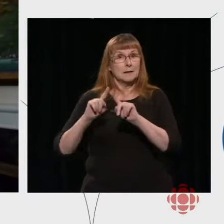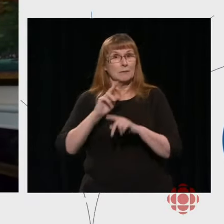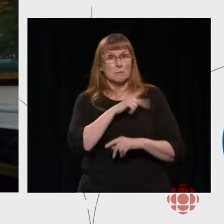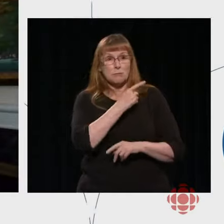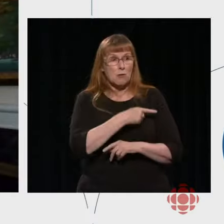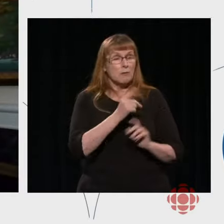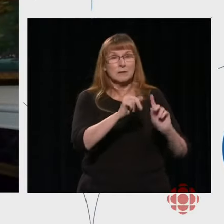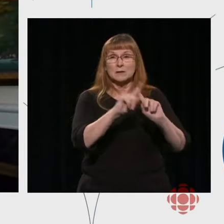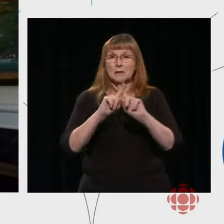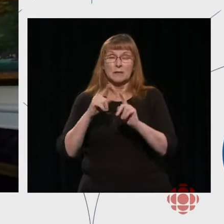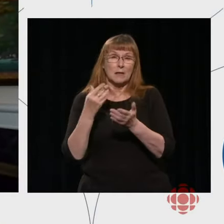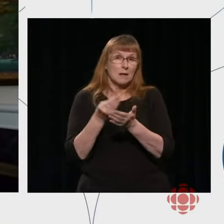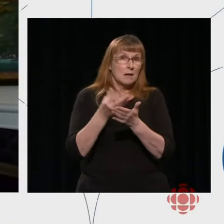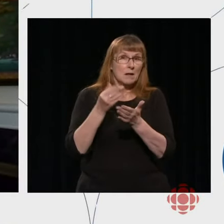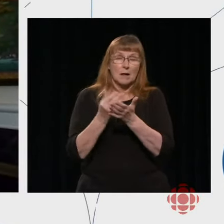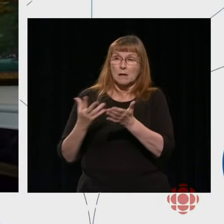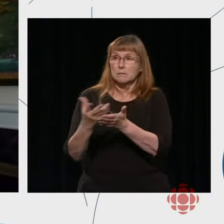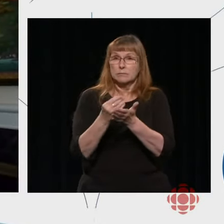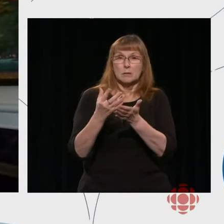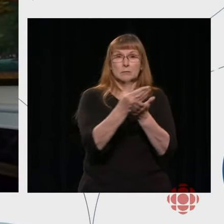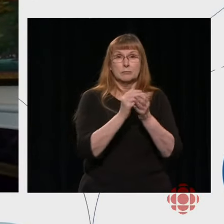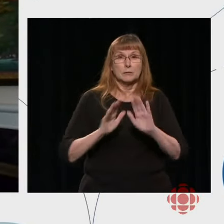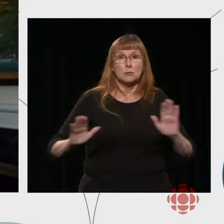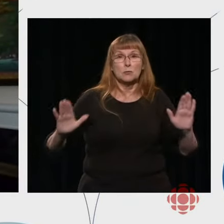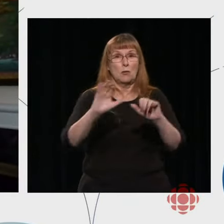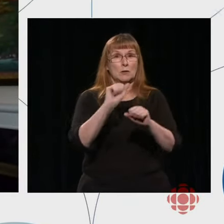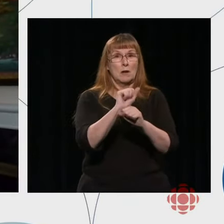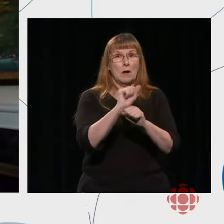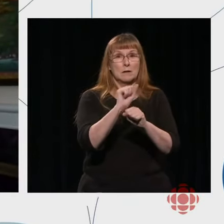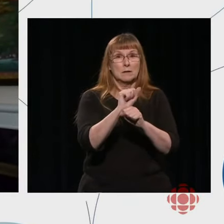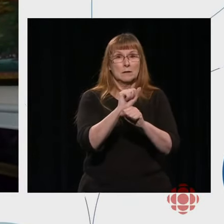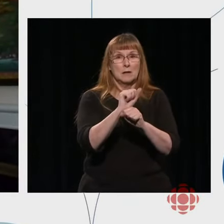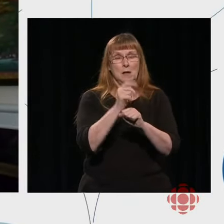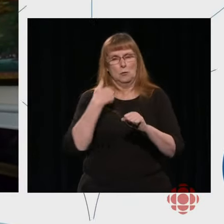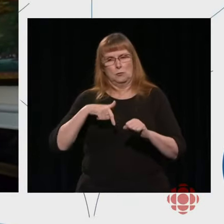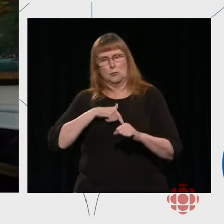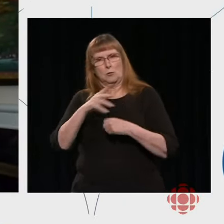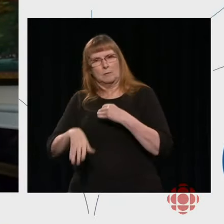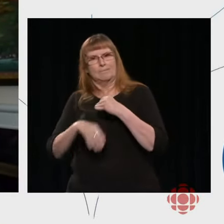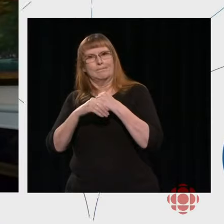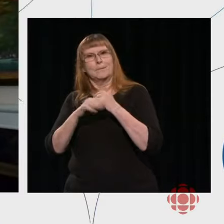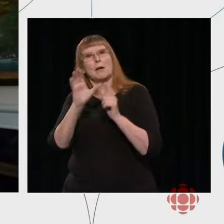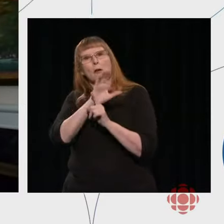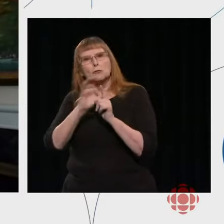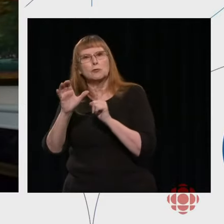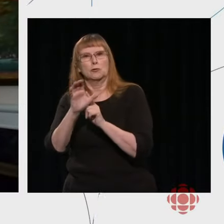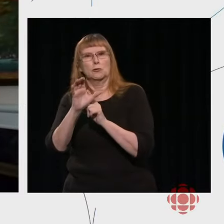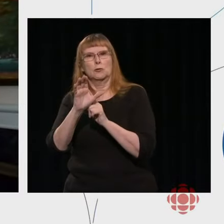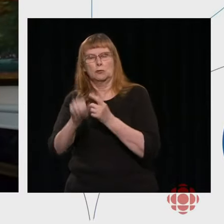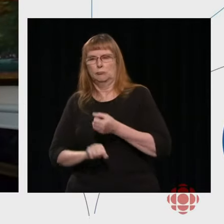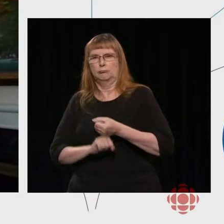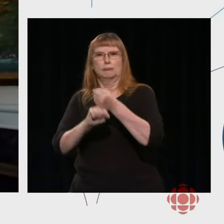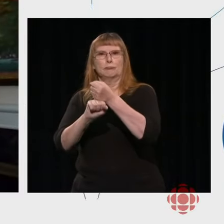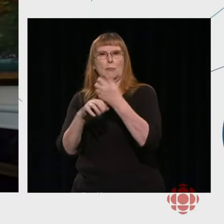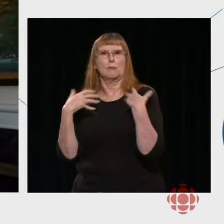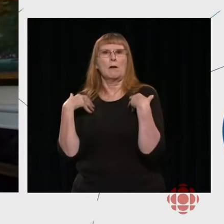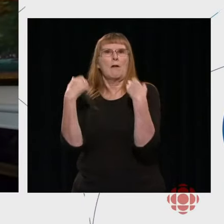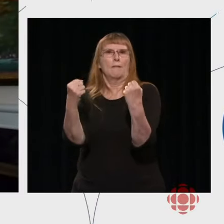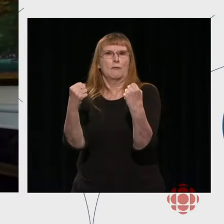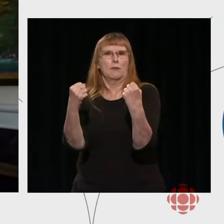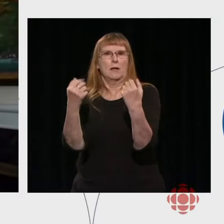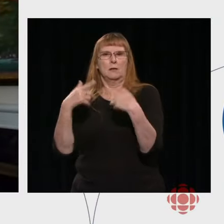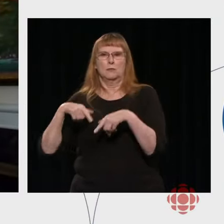broadcaster, will help the cultural sector contribute to the recovery during these difficult times.